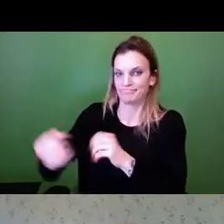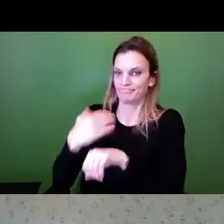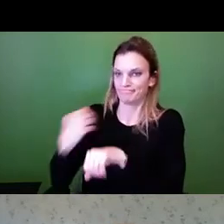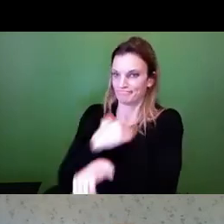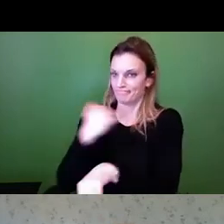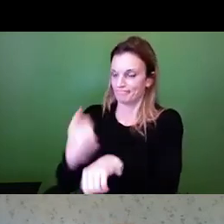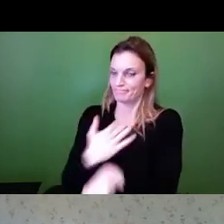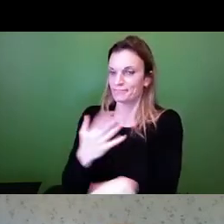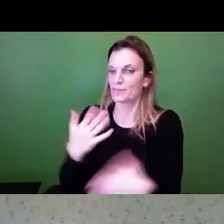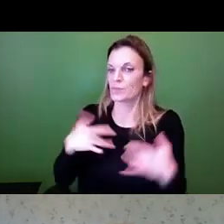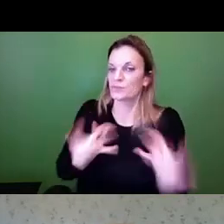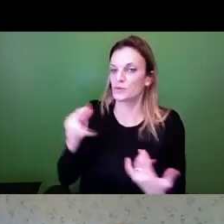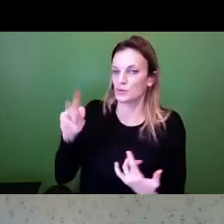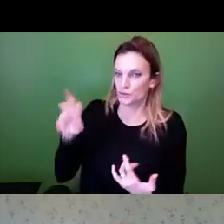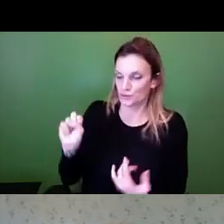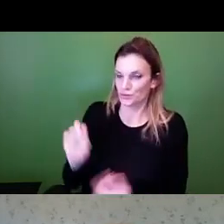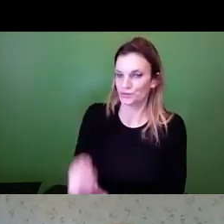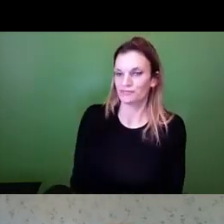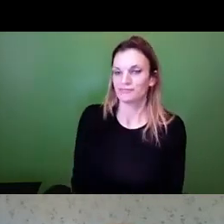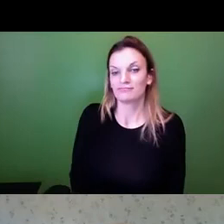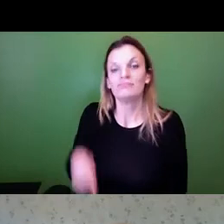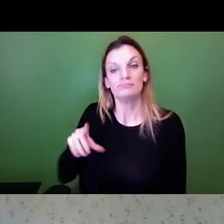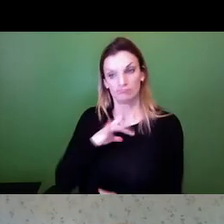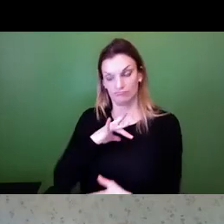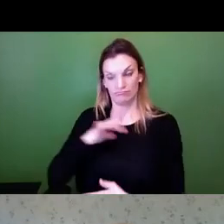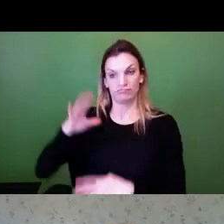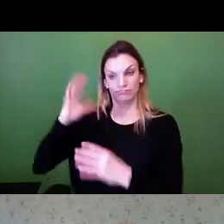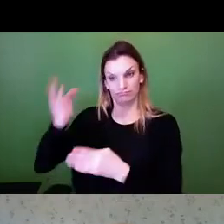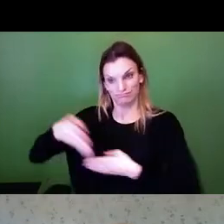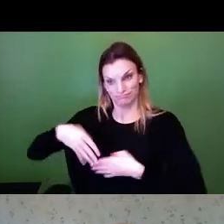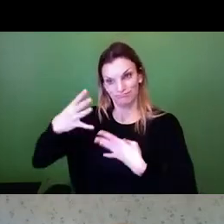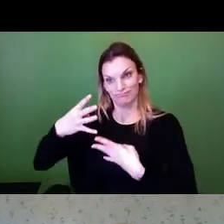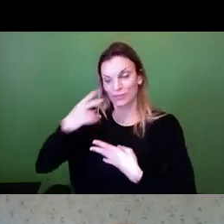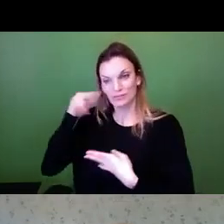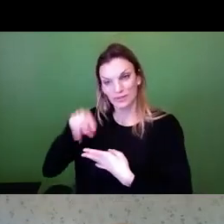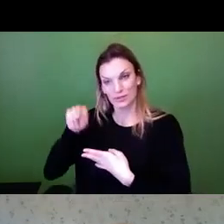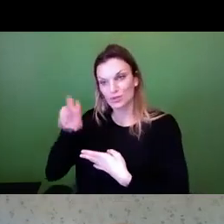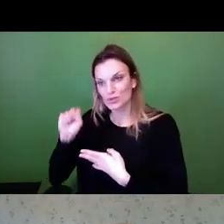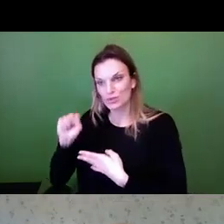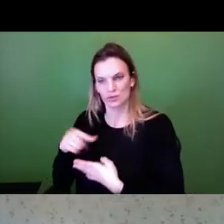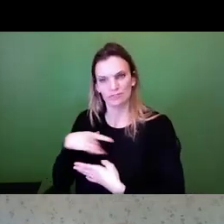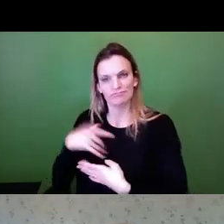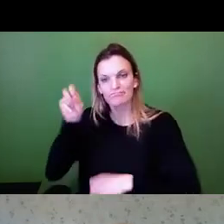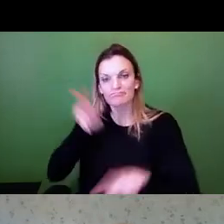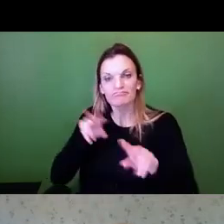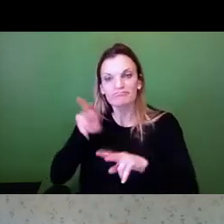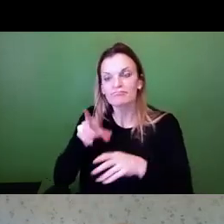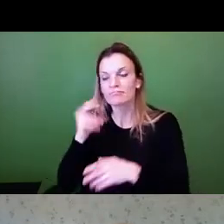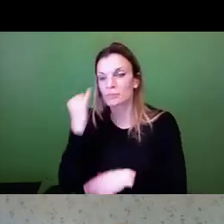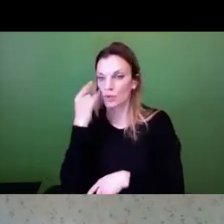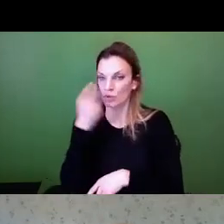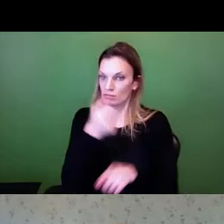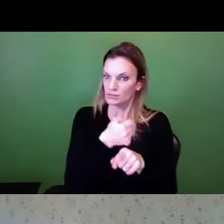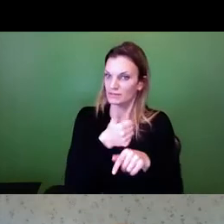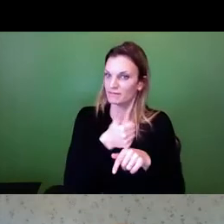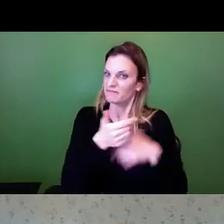And we give you a lot of good information in the newsletter for employers and employees, so feel free to subscribe to that at no charge.